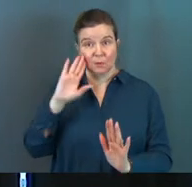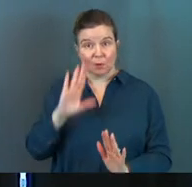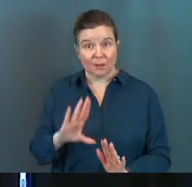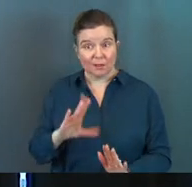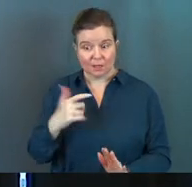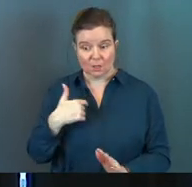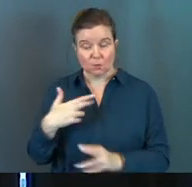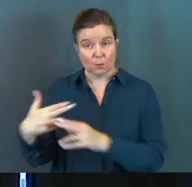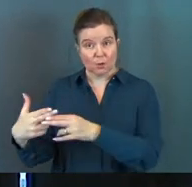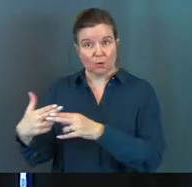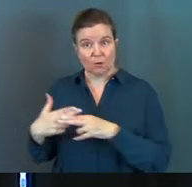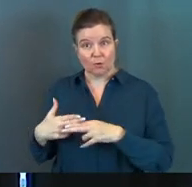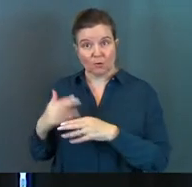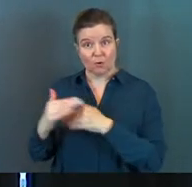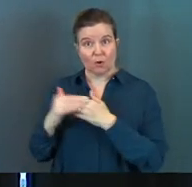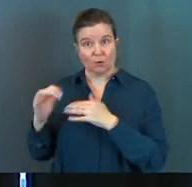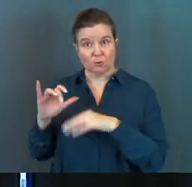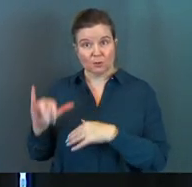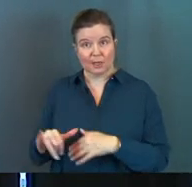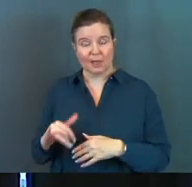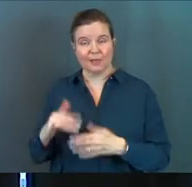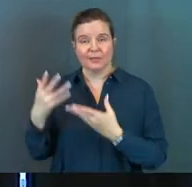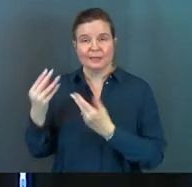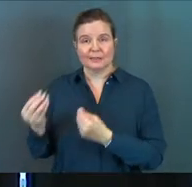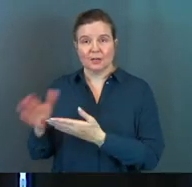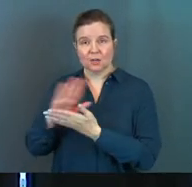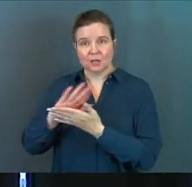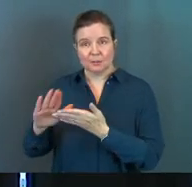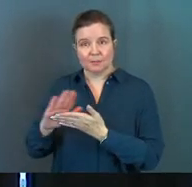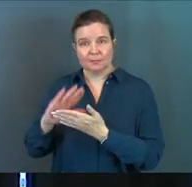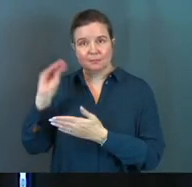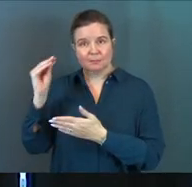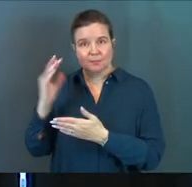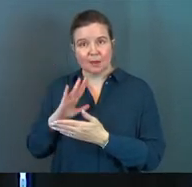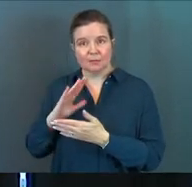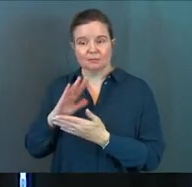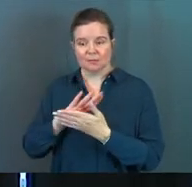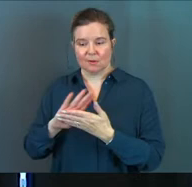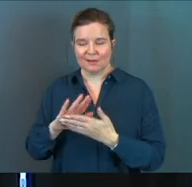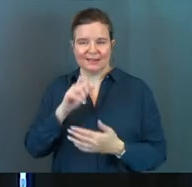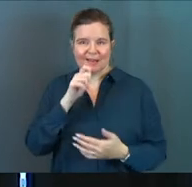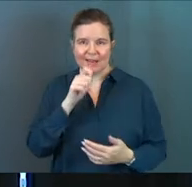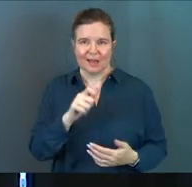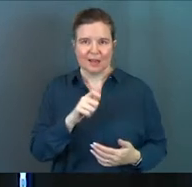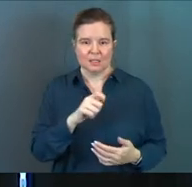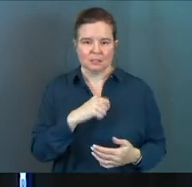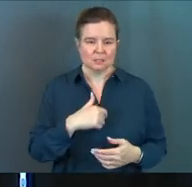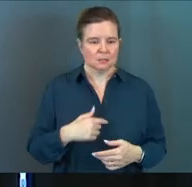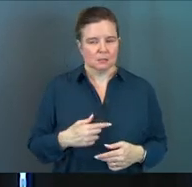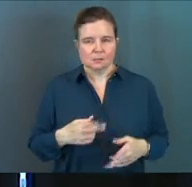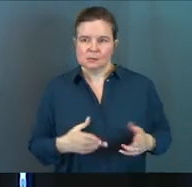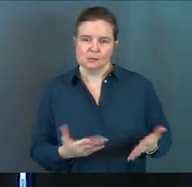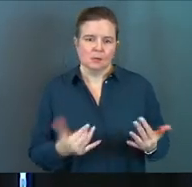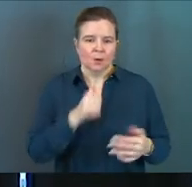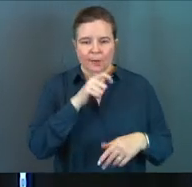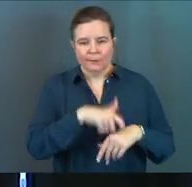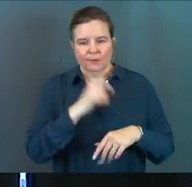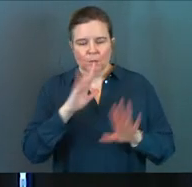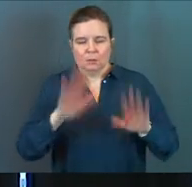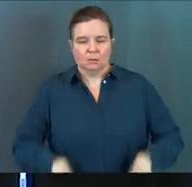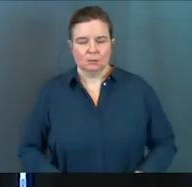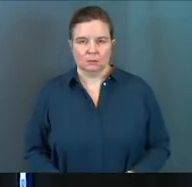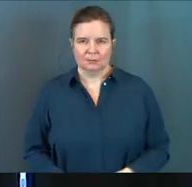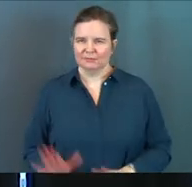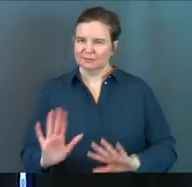Because that's what we're called to do, that tender and compassionate part, not that impatience, I don't have time for you.